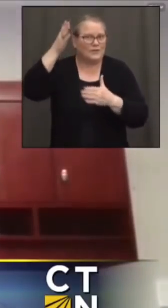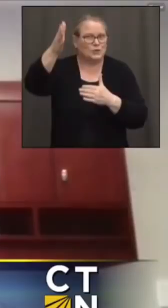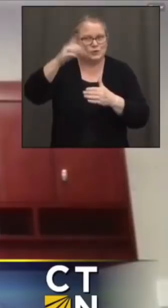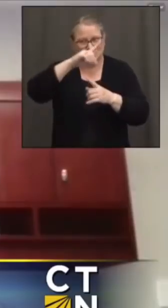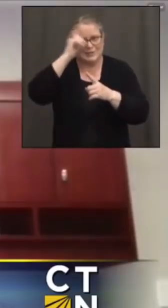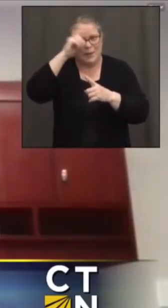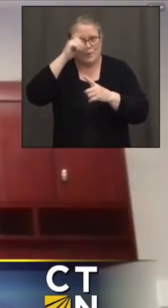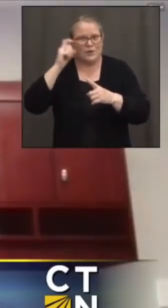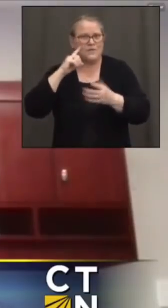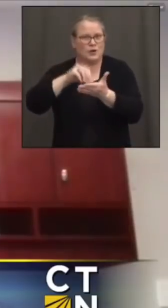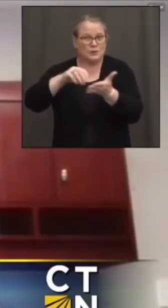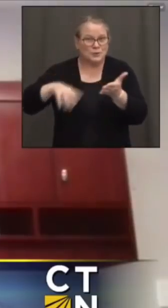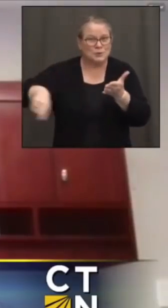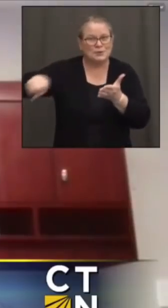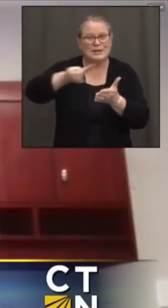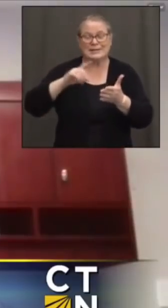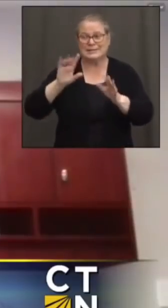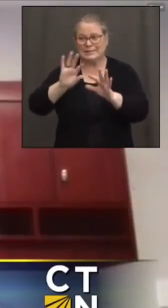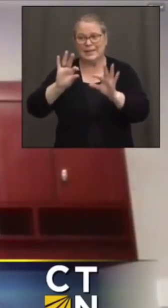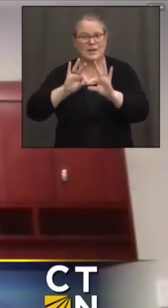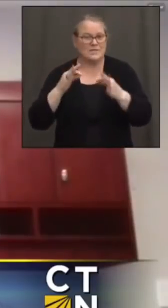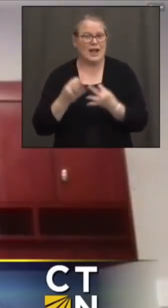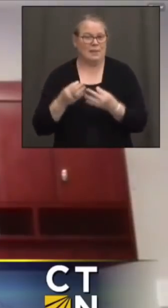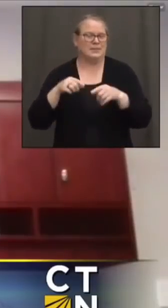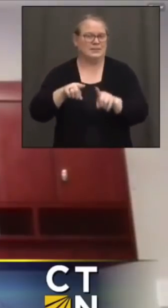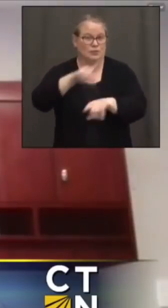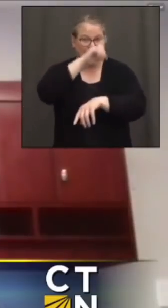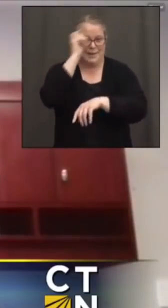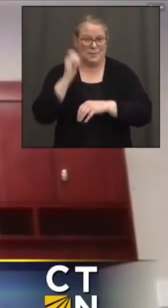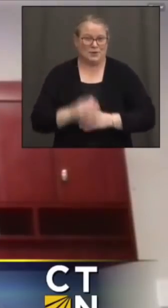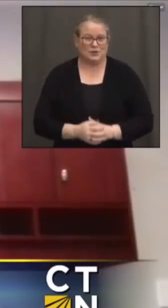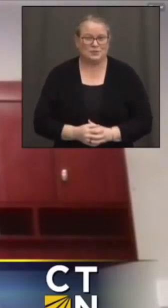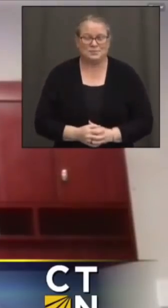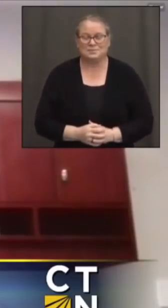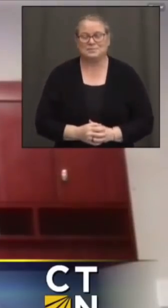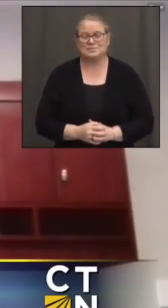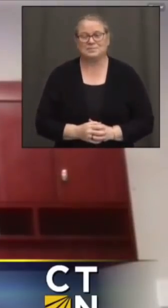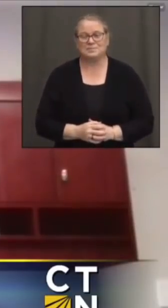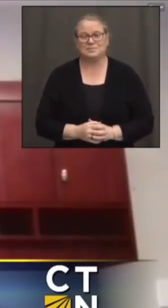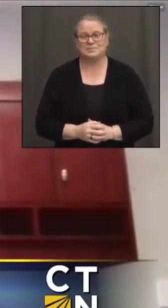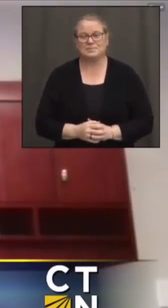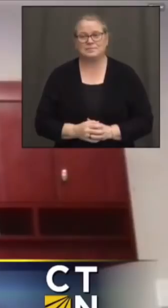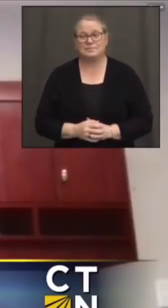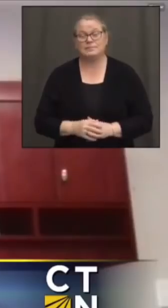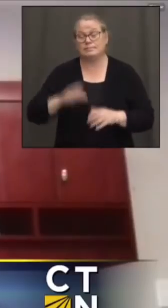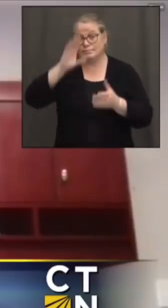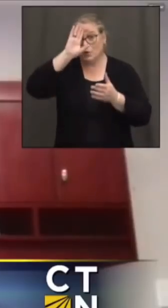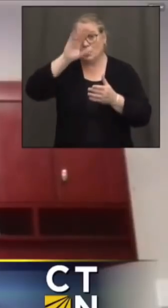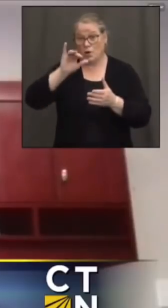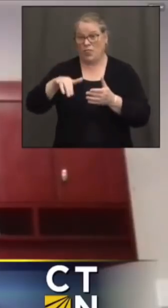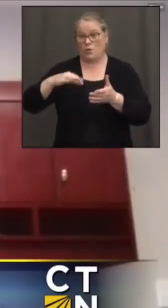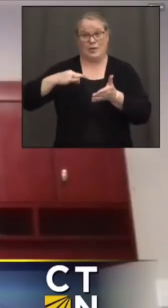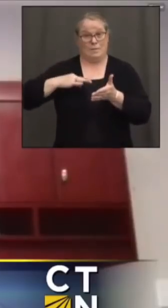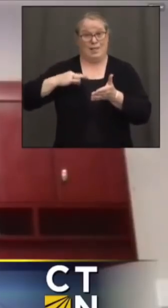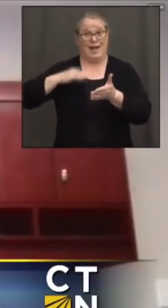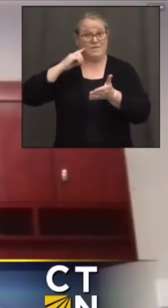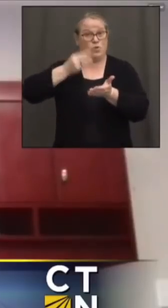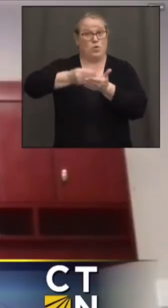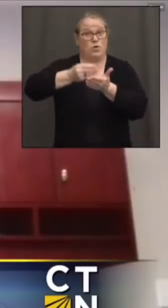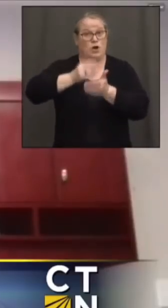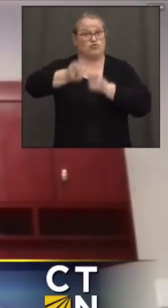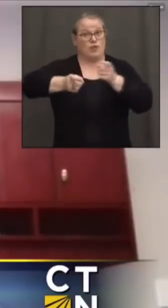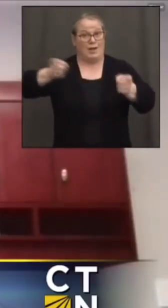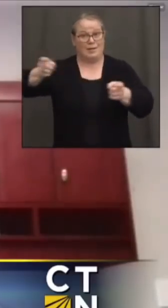for our students and our families this summer. And we know that after we award the grants, which will happen on May